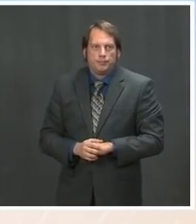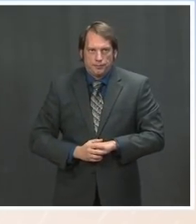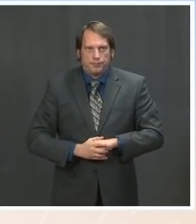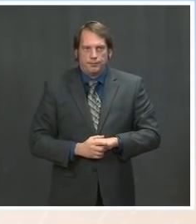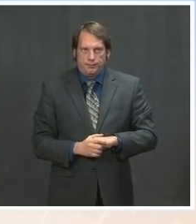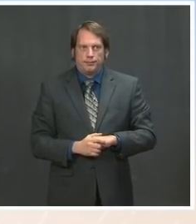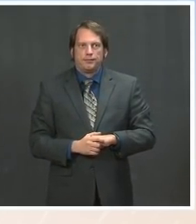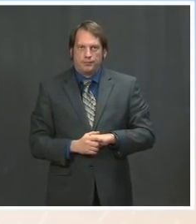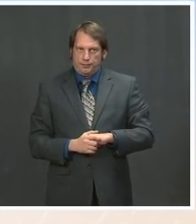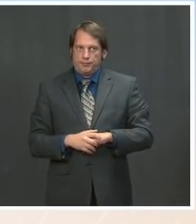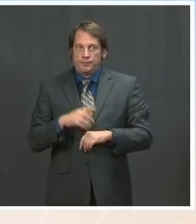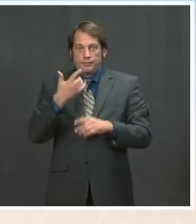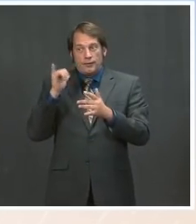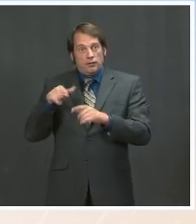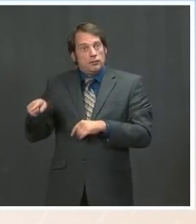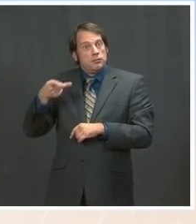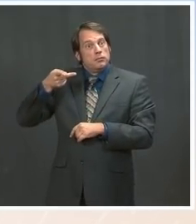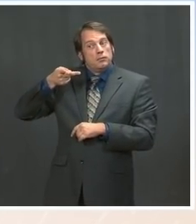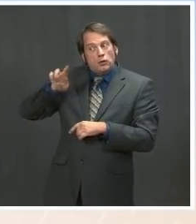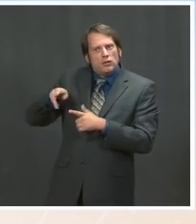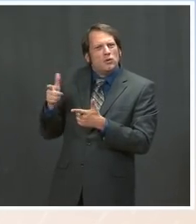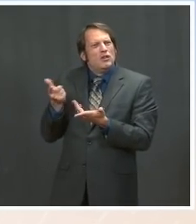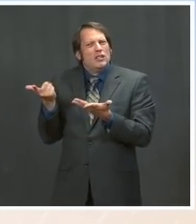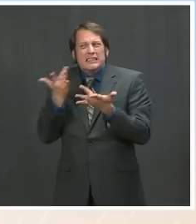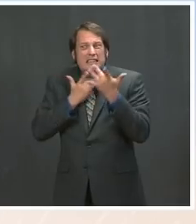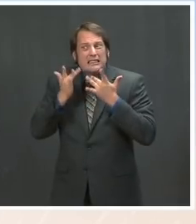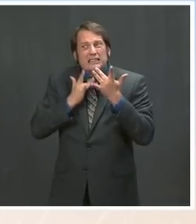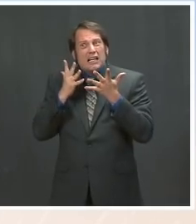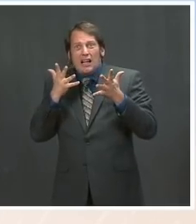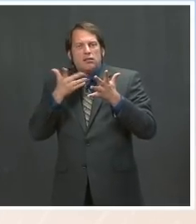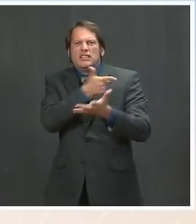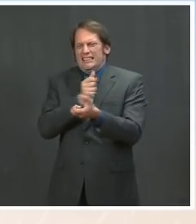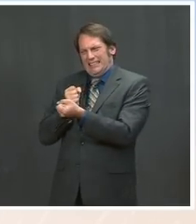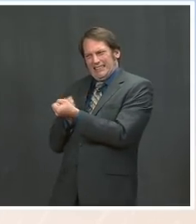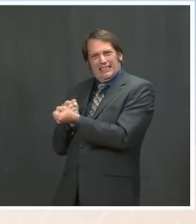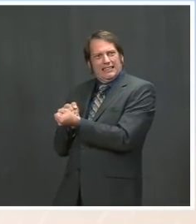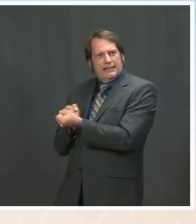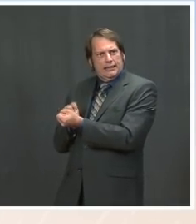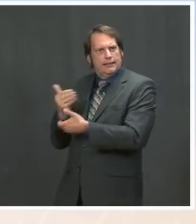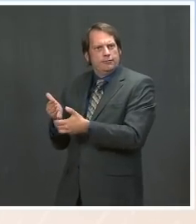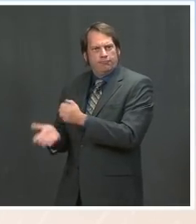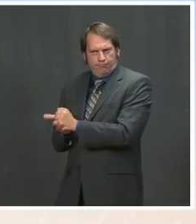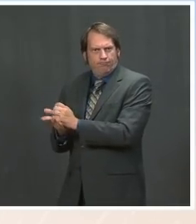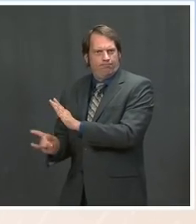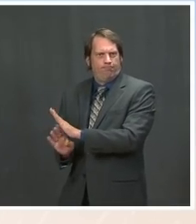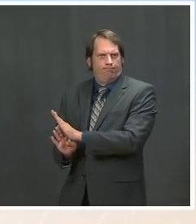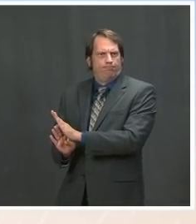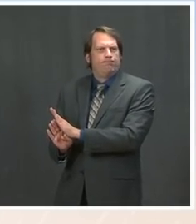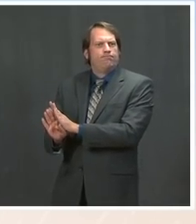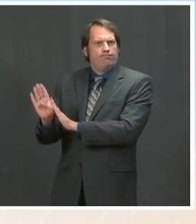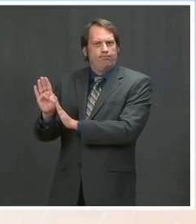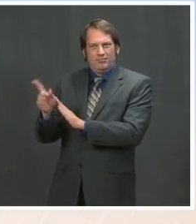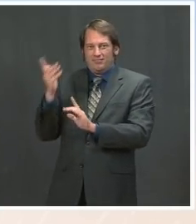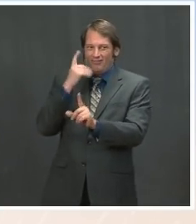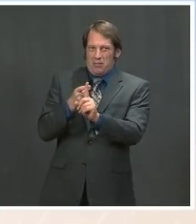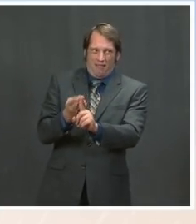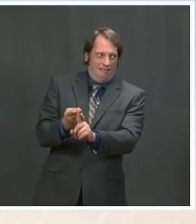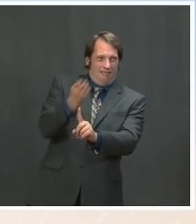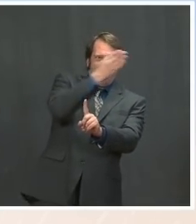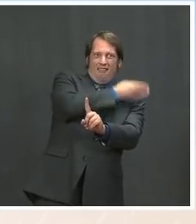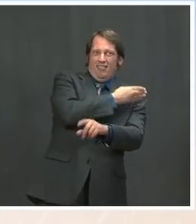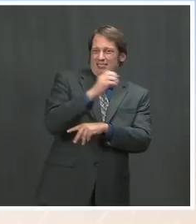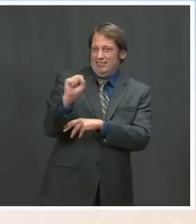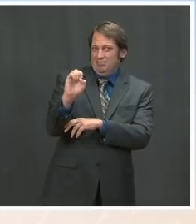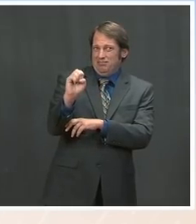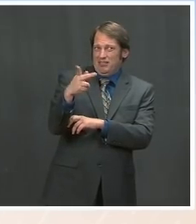island's access to these funds that were allocated following Hurricane Maria in September. And these actions are the latest in an ongoing